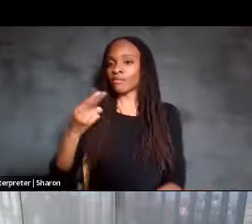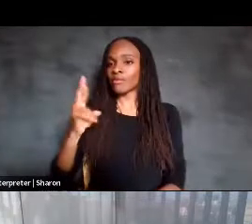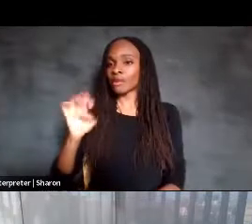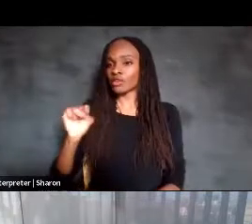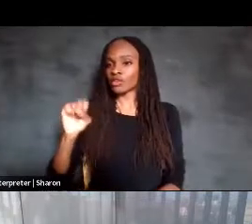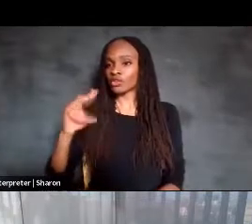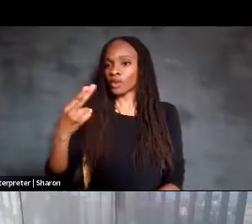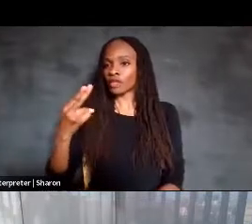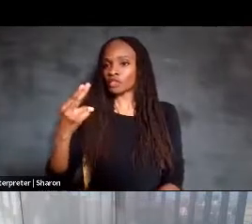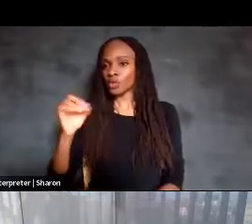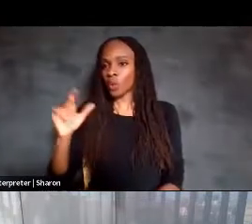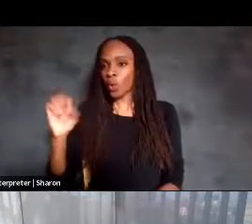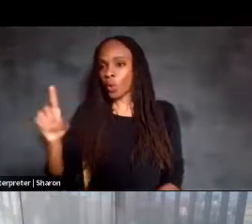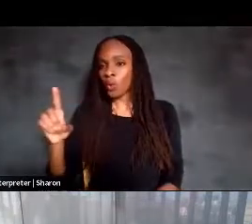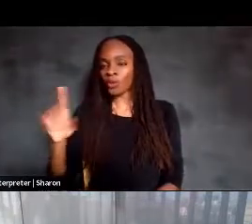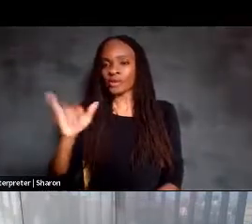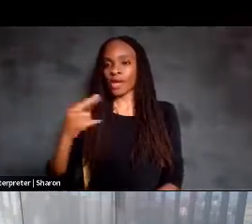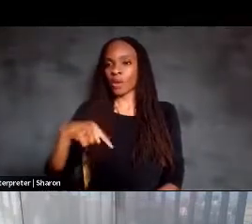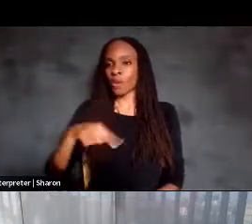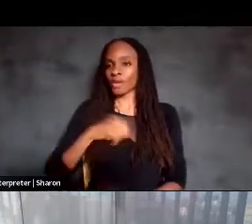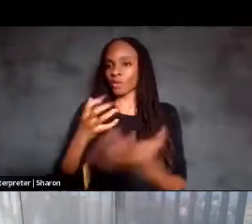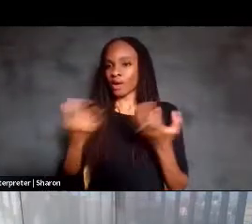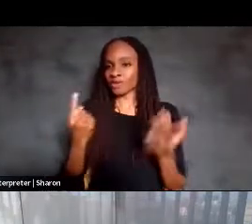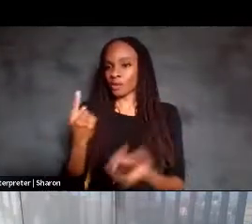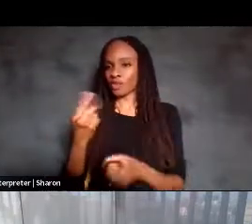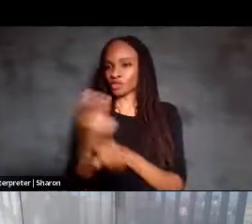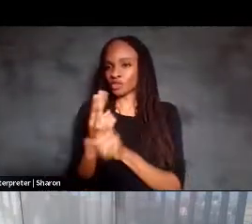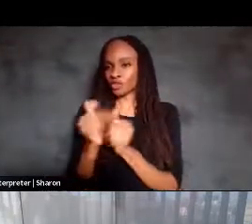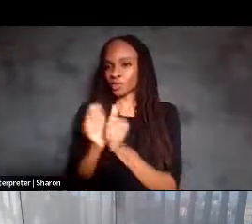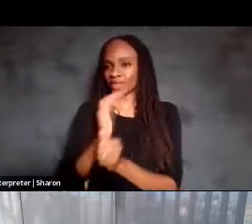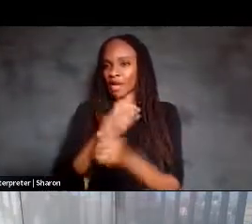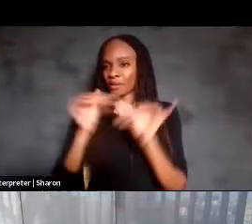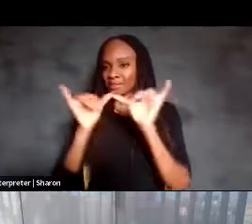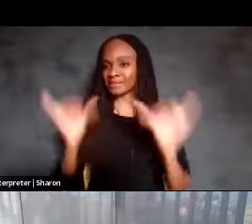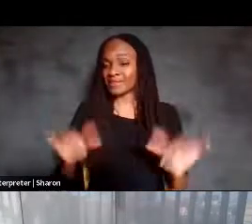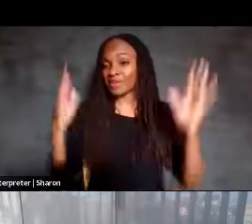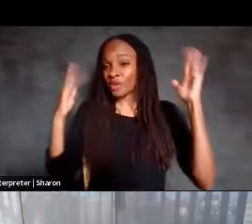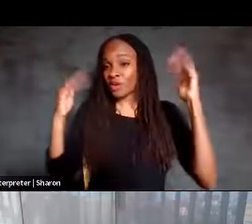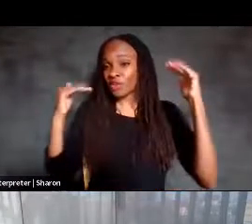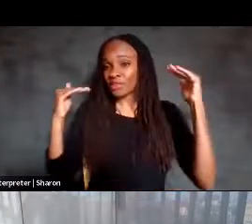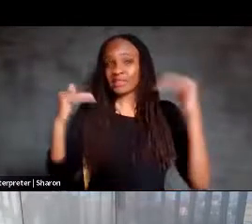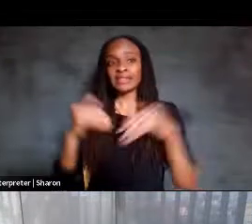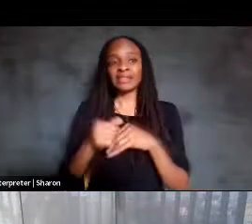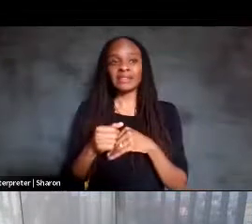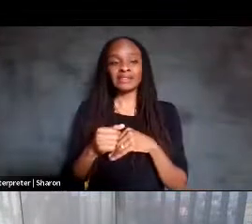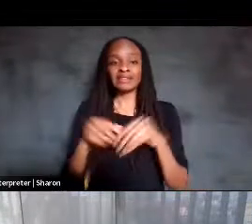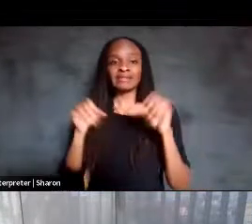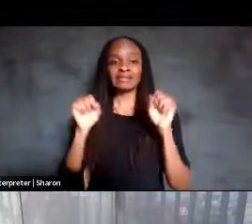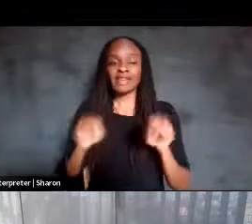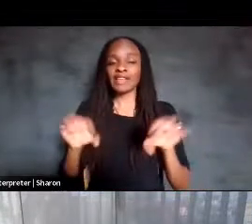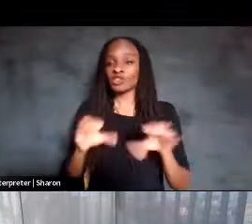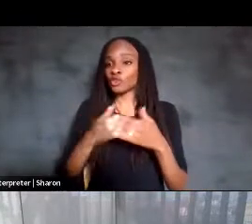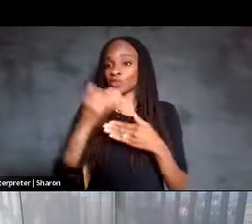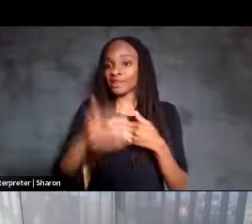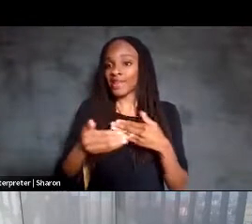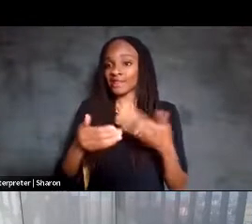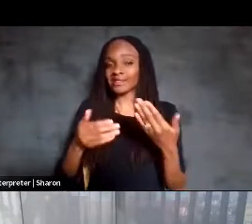to be able to use with our system. And hopefully we can, with some next steps, take it even further.